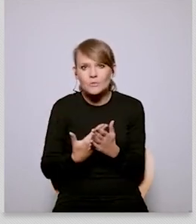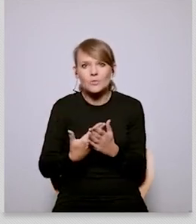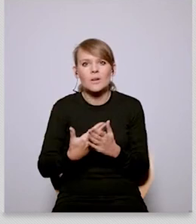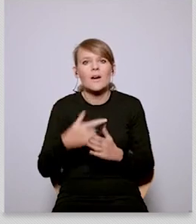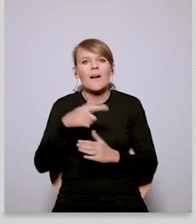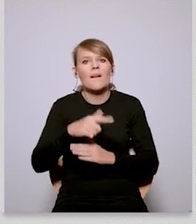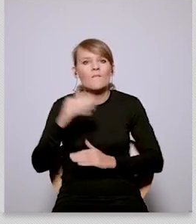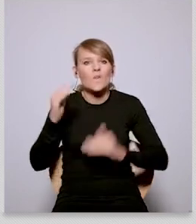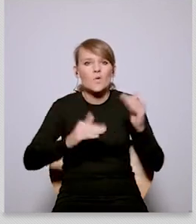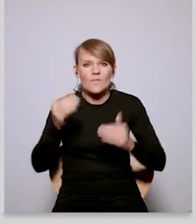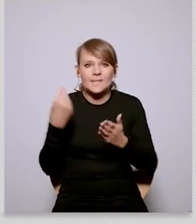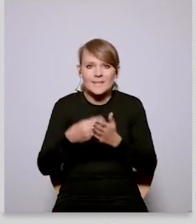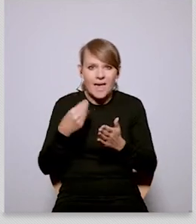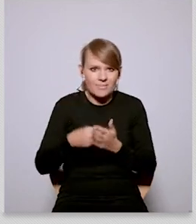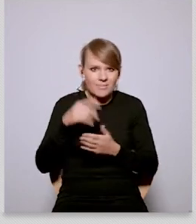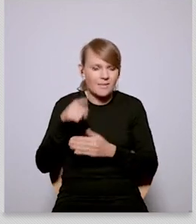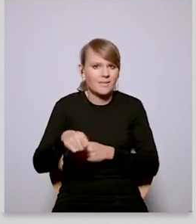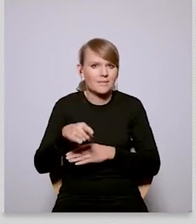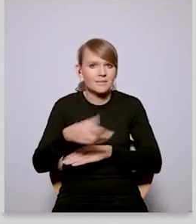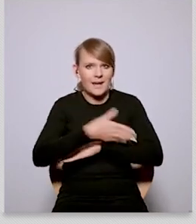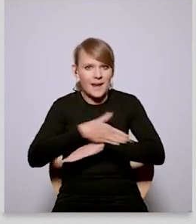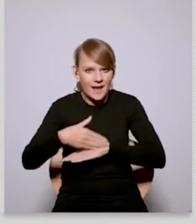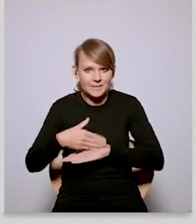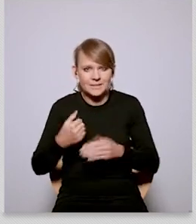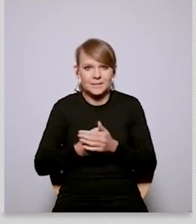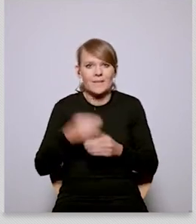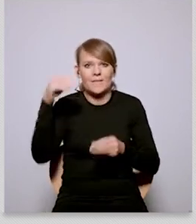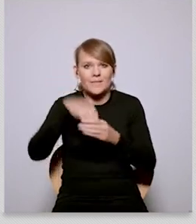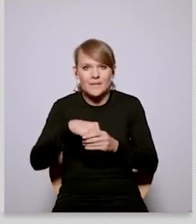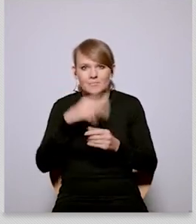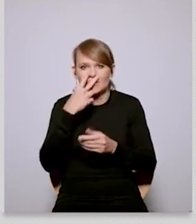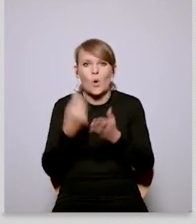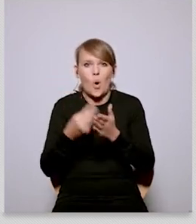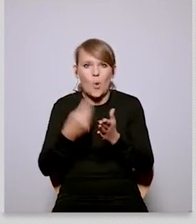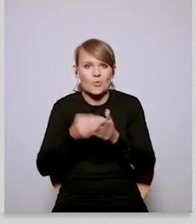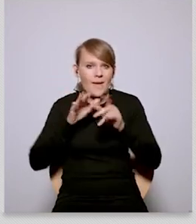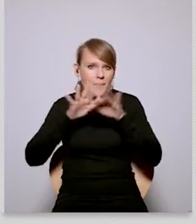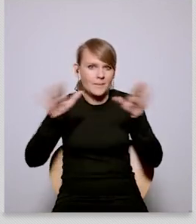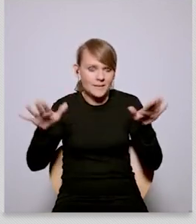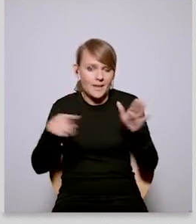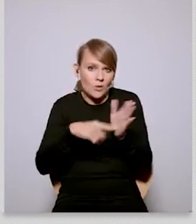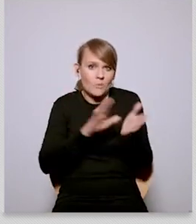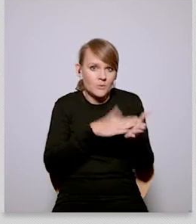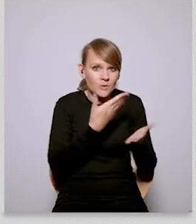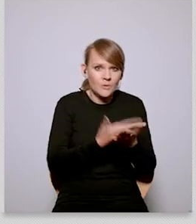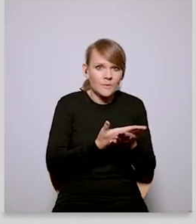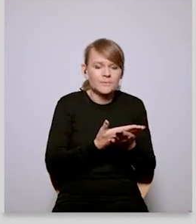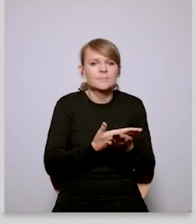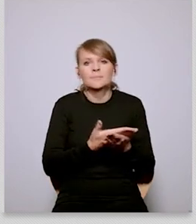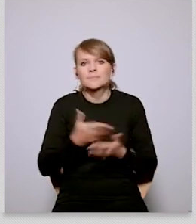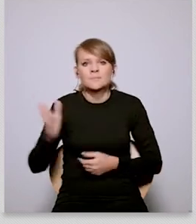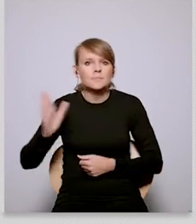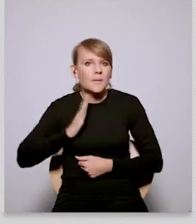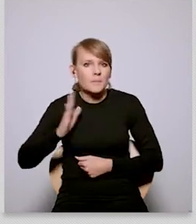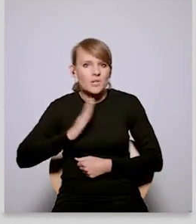of um partnerships around green tech um around energy security around our ability to sort of really broaden